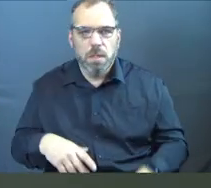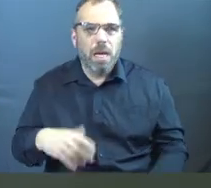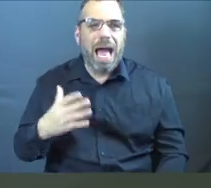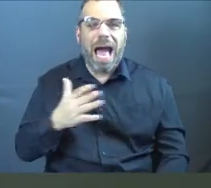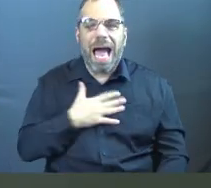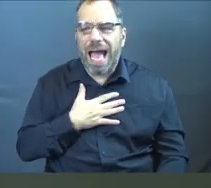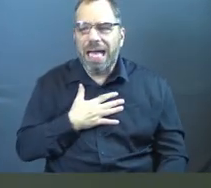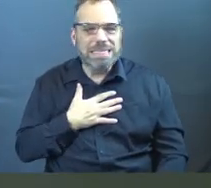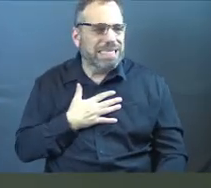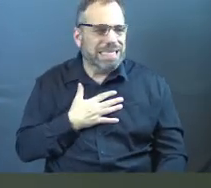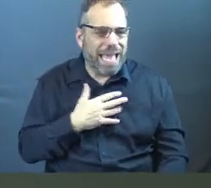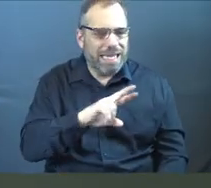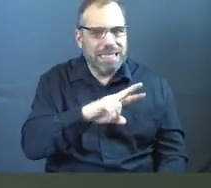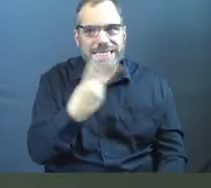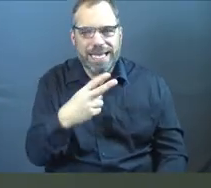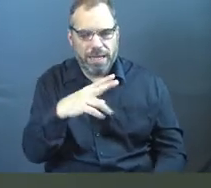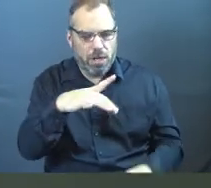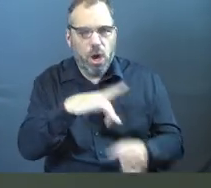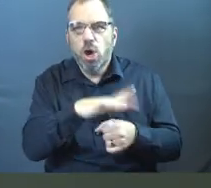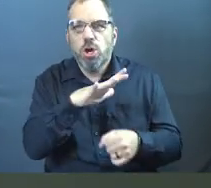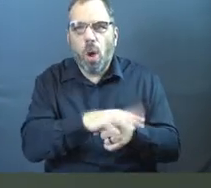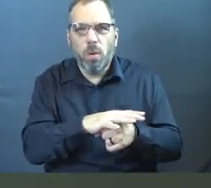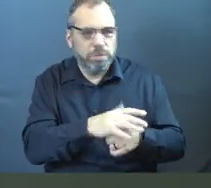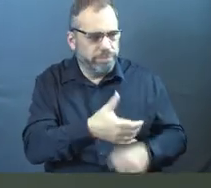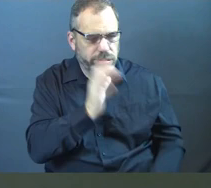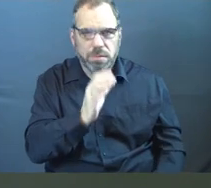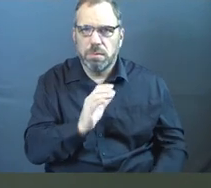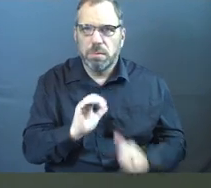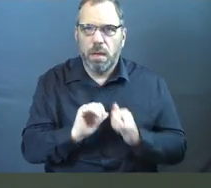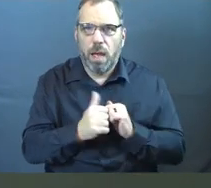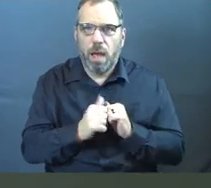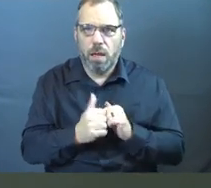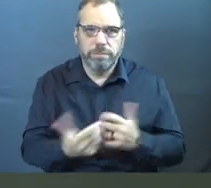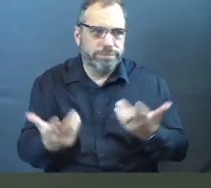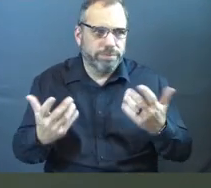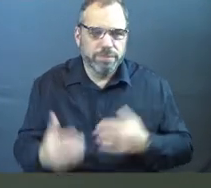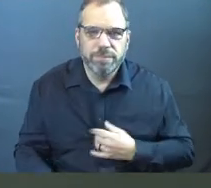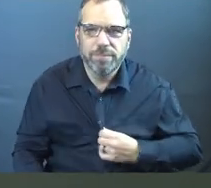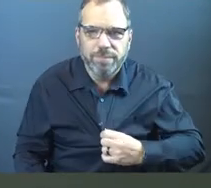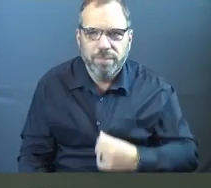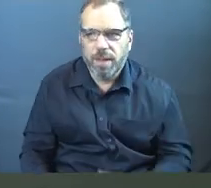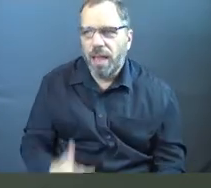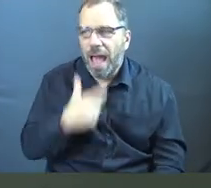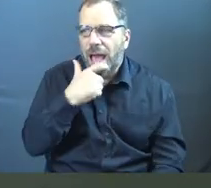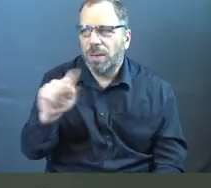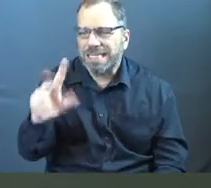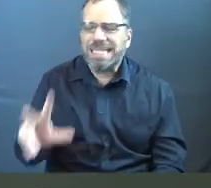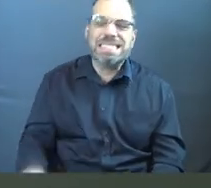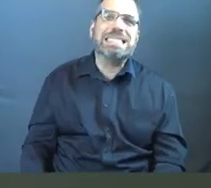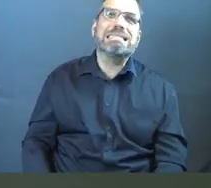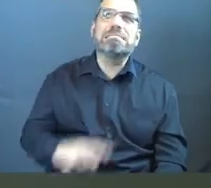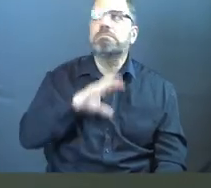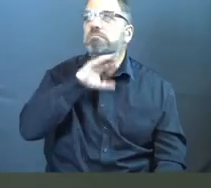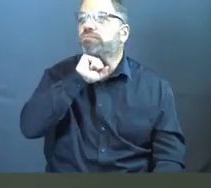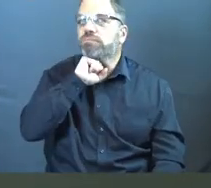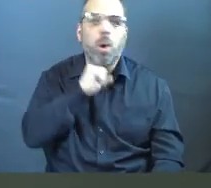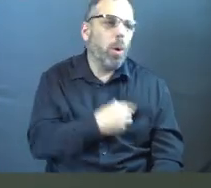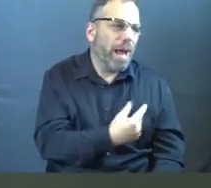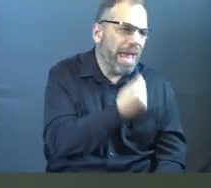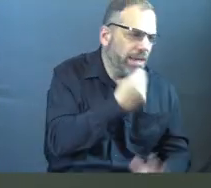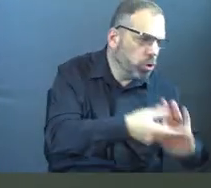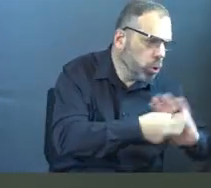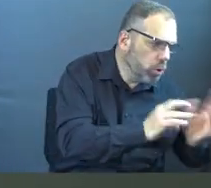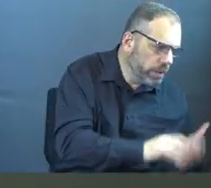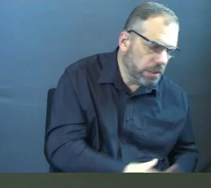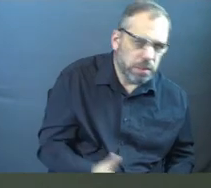second coat to the safe, you know? It's like, it's like how? I watched, I watched some TV or when I was supposed to, I ate this thing I